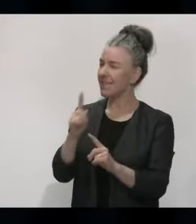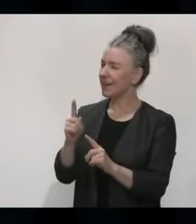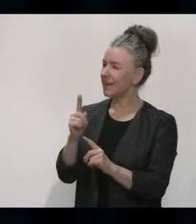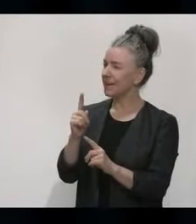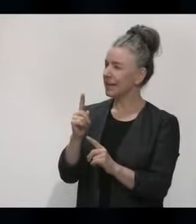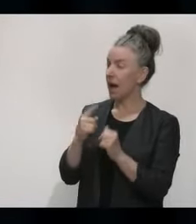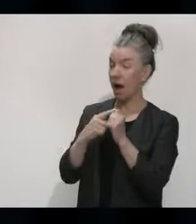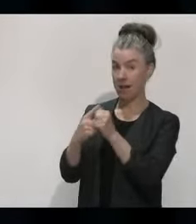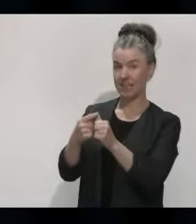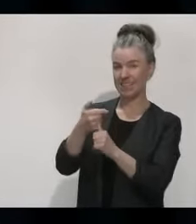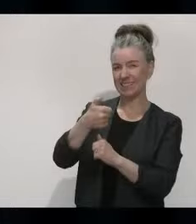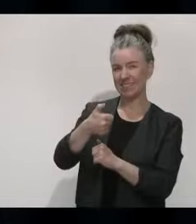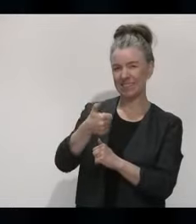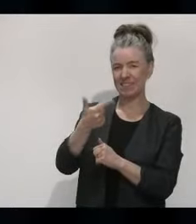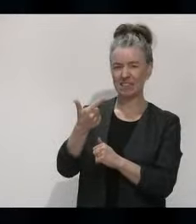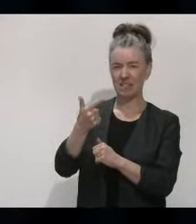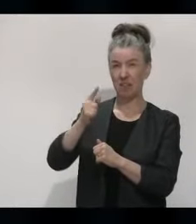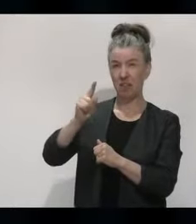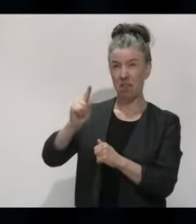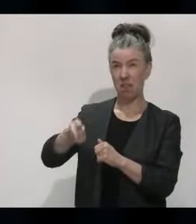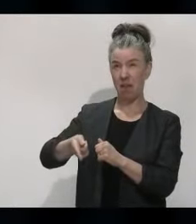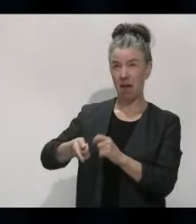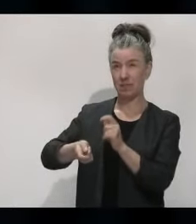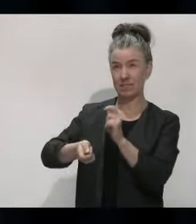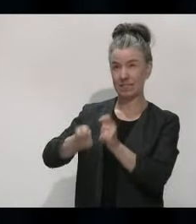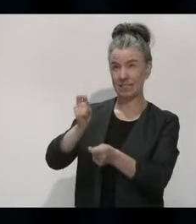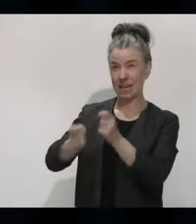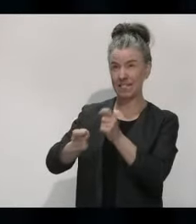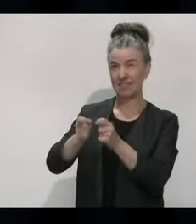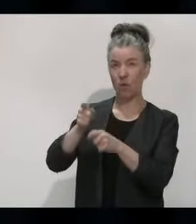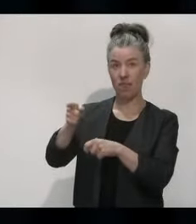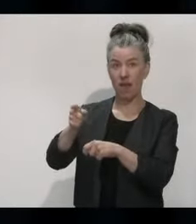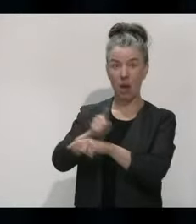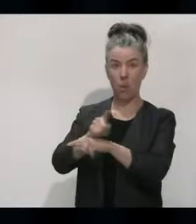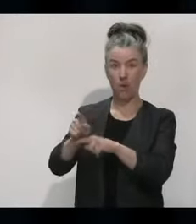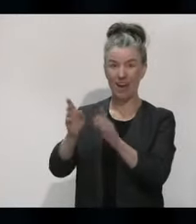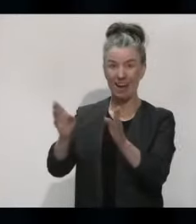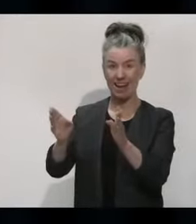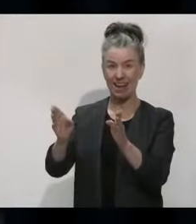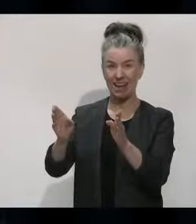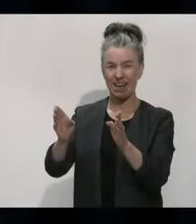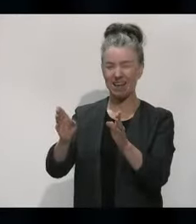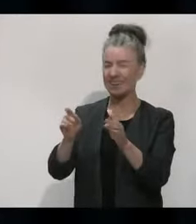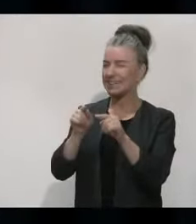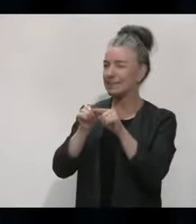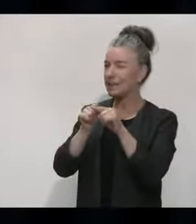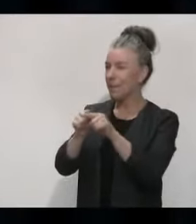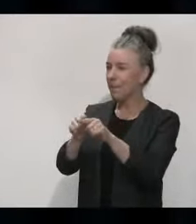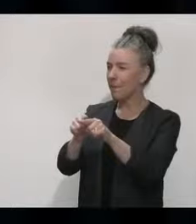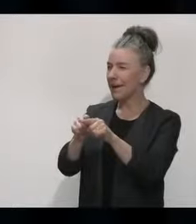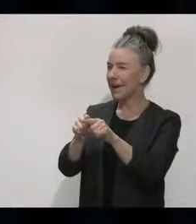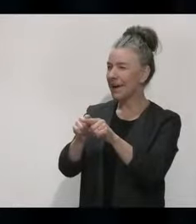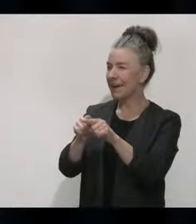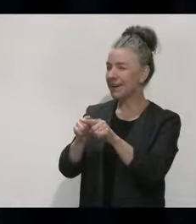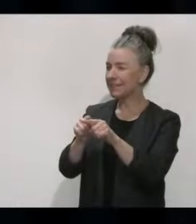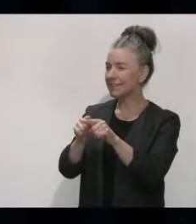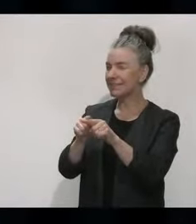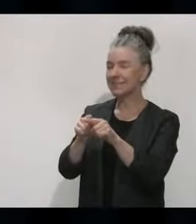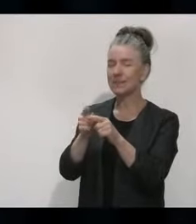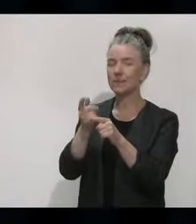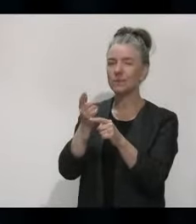,000 and something over that particular period of time. But then of course, there's the next day, it depends on where you actually end up